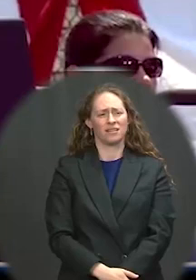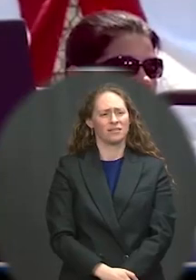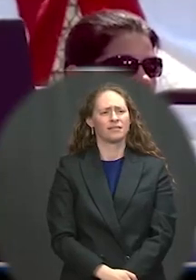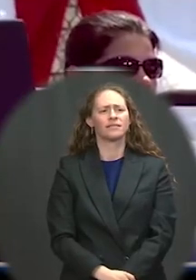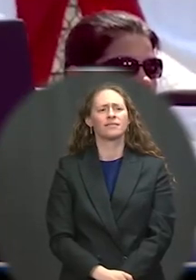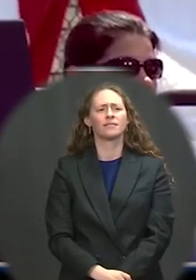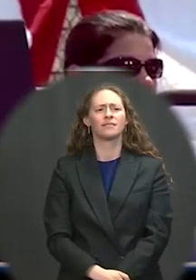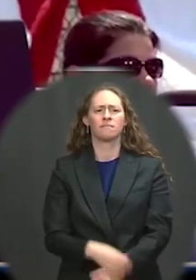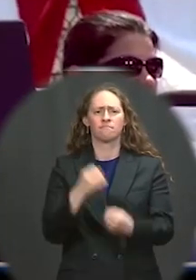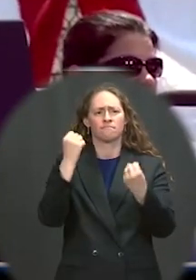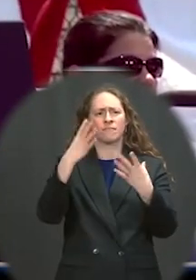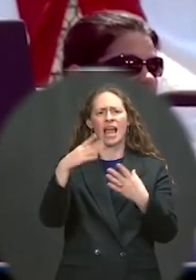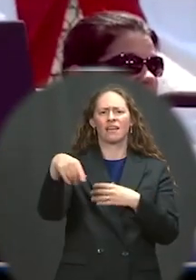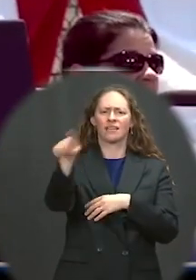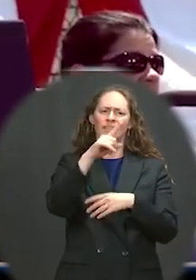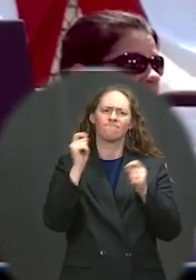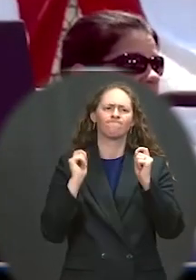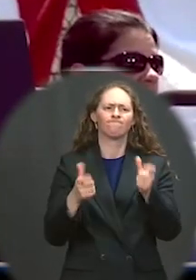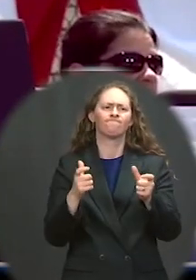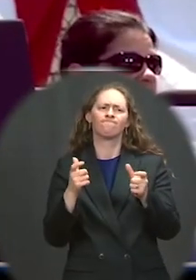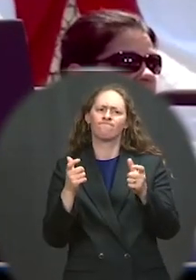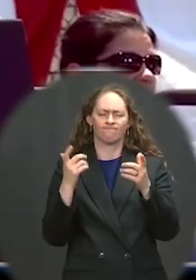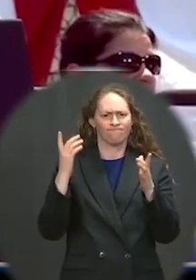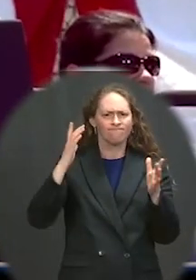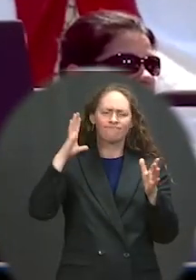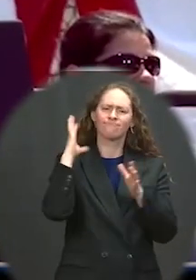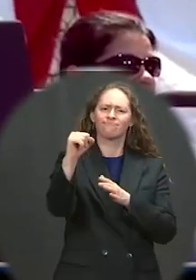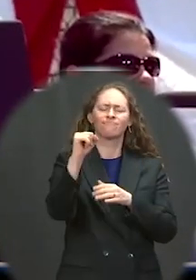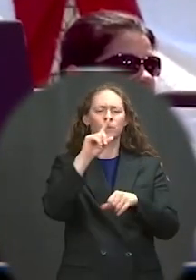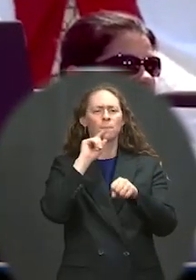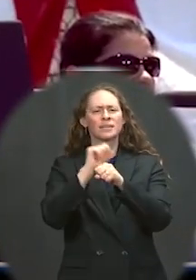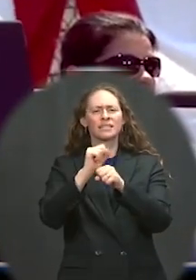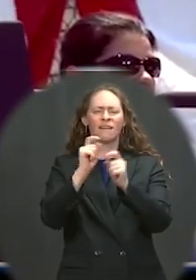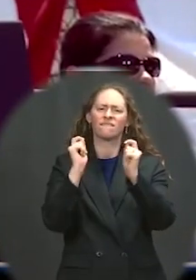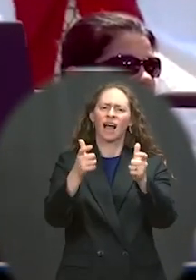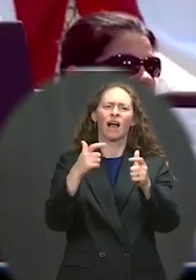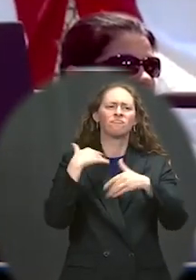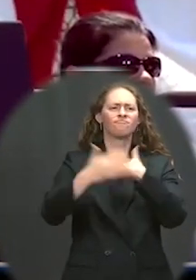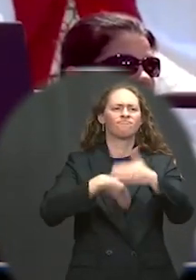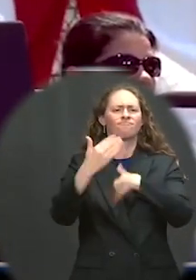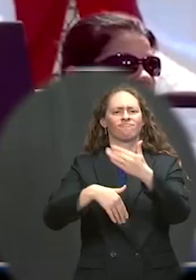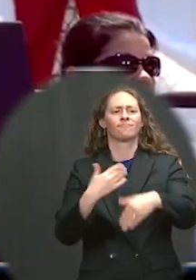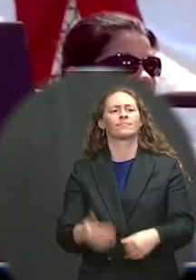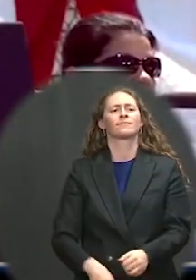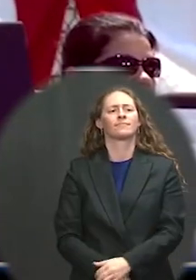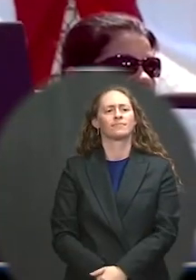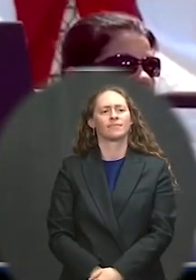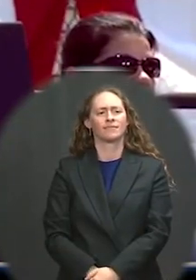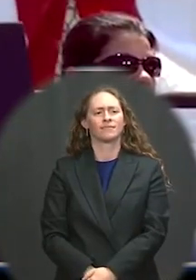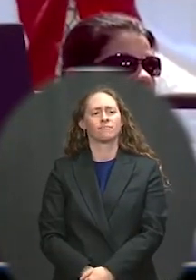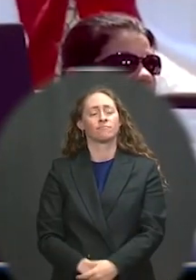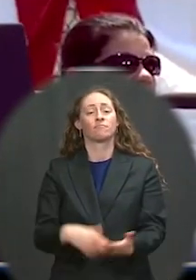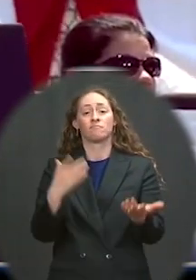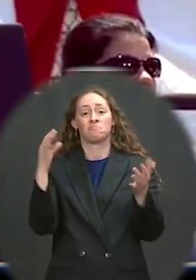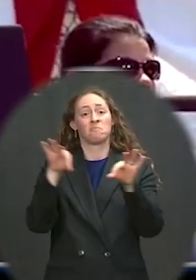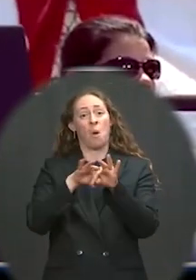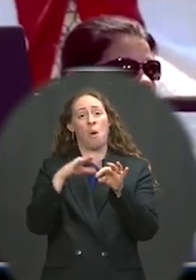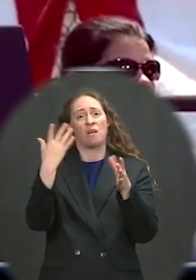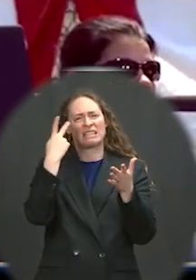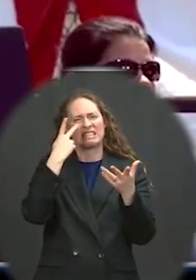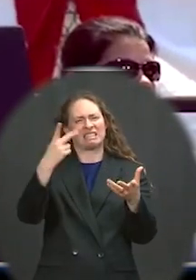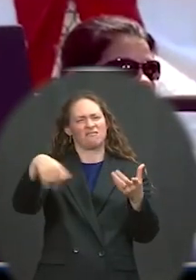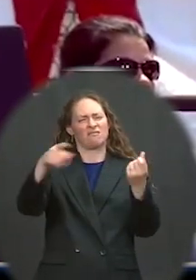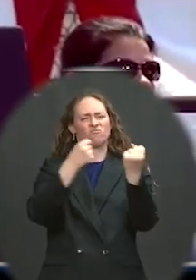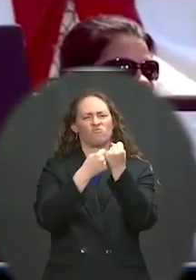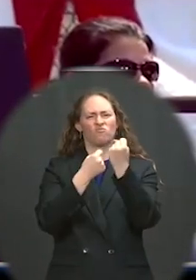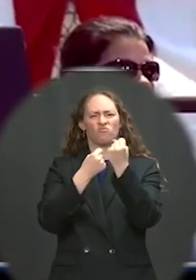And most importantly — most importantly, you had each other's backs. When times got hard, you were there for one